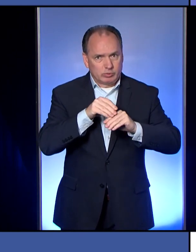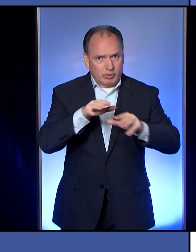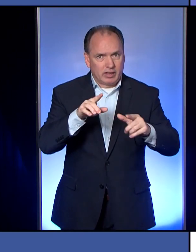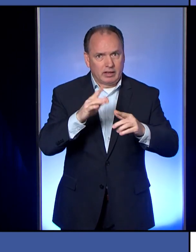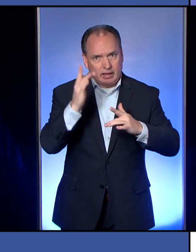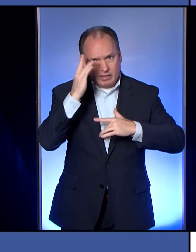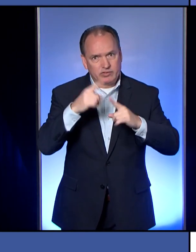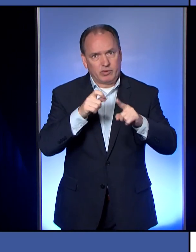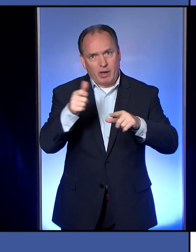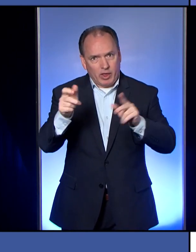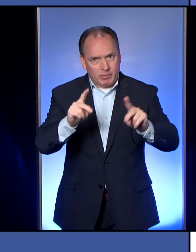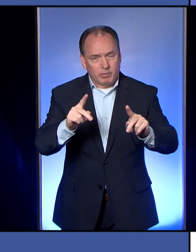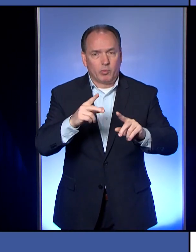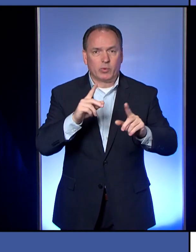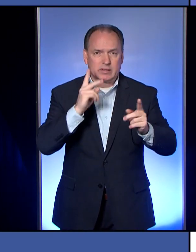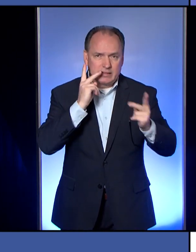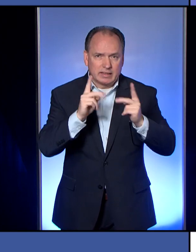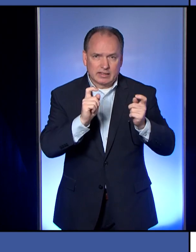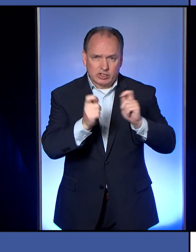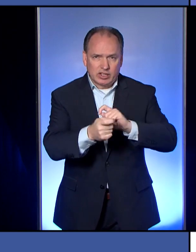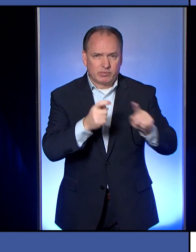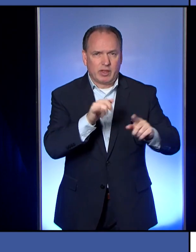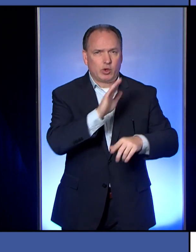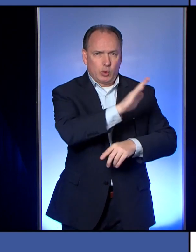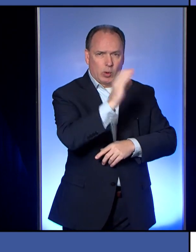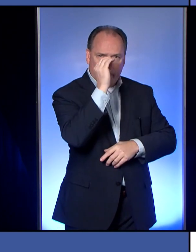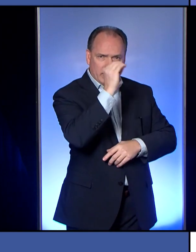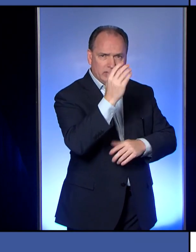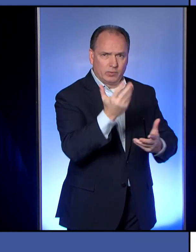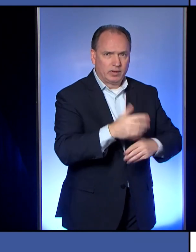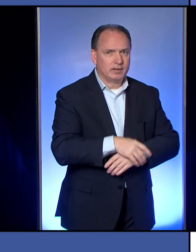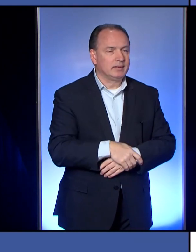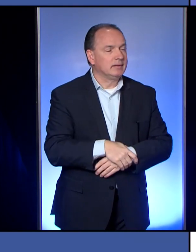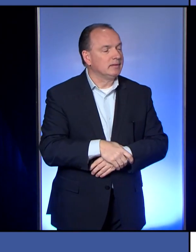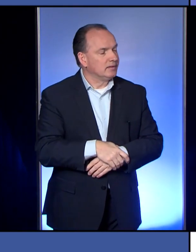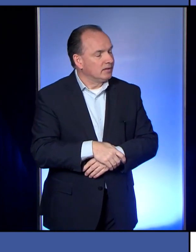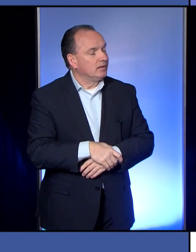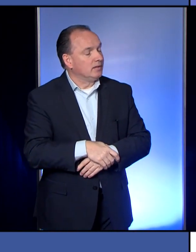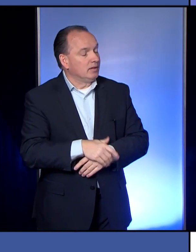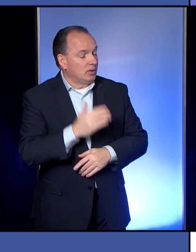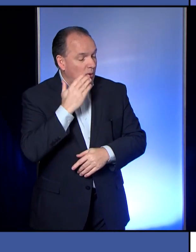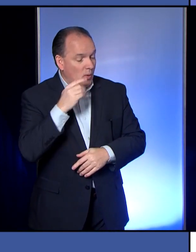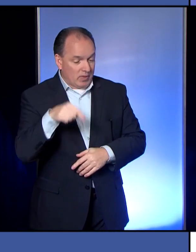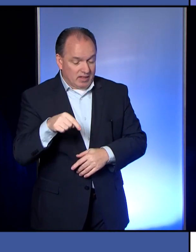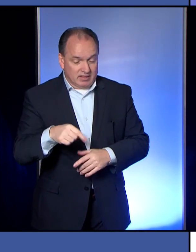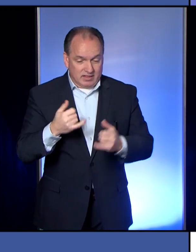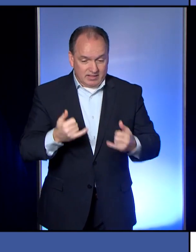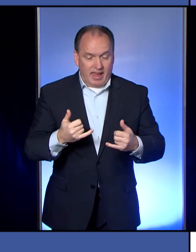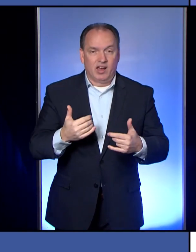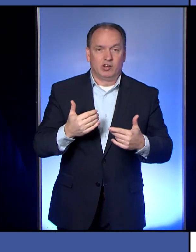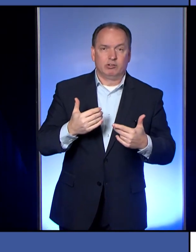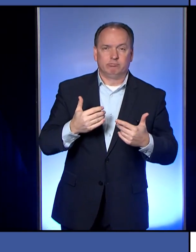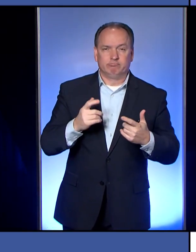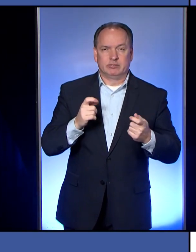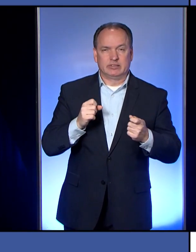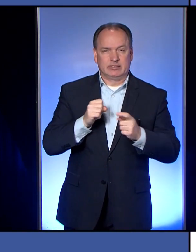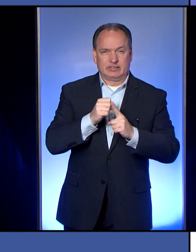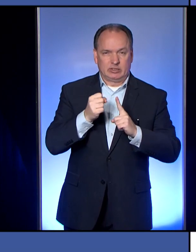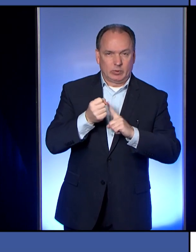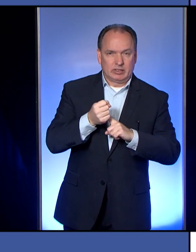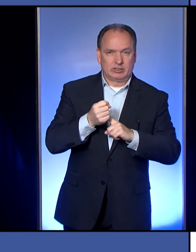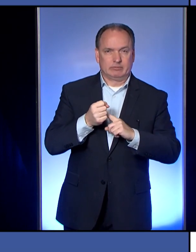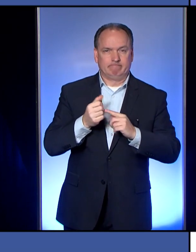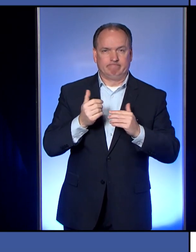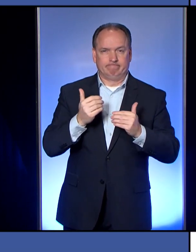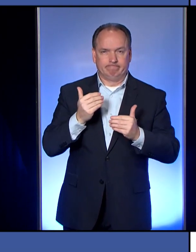to other people. We're starting to see a change on that. What's your take on it? Well, you know, this is a very much of an evolving pandemic as we've